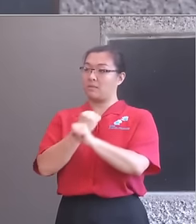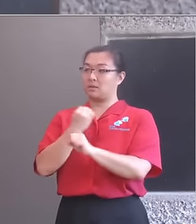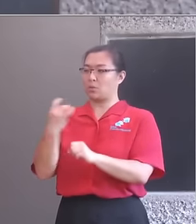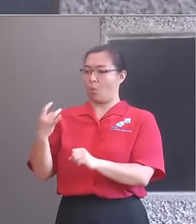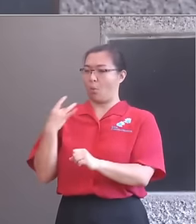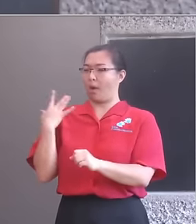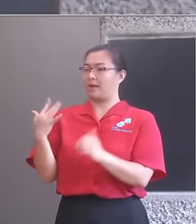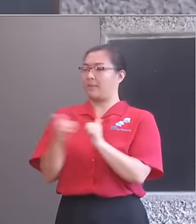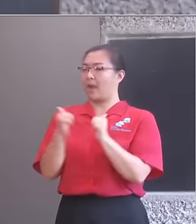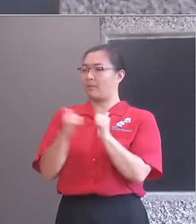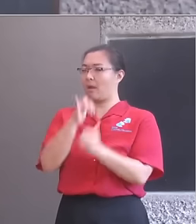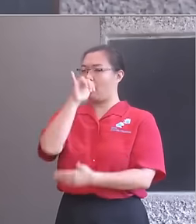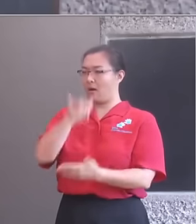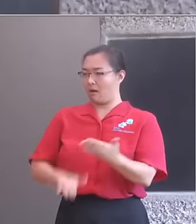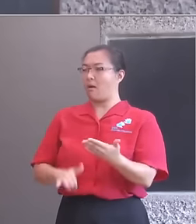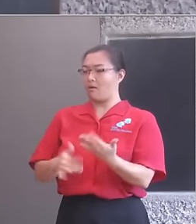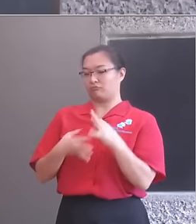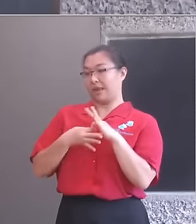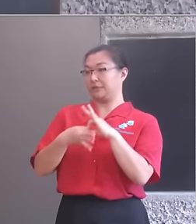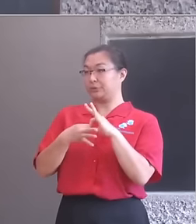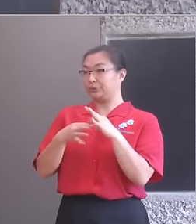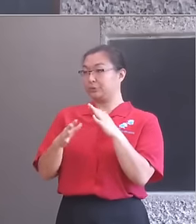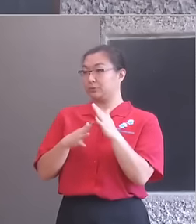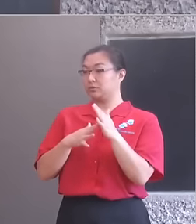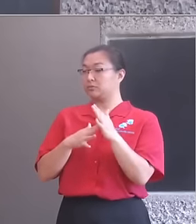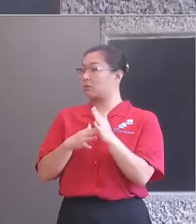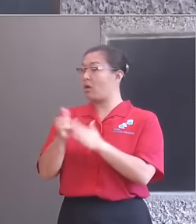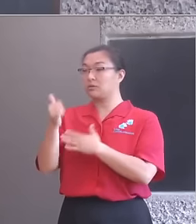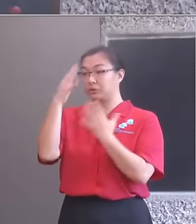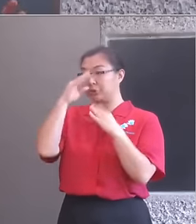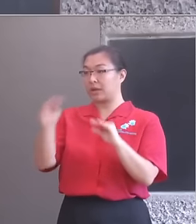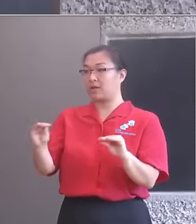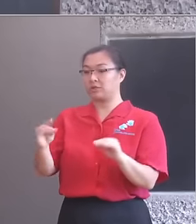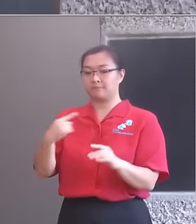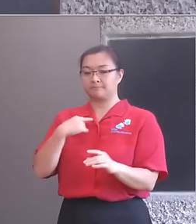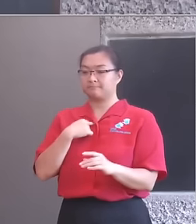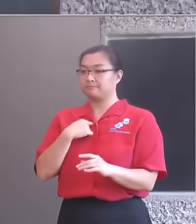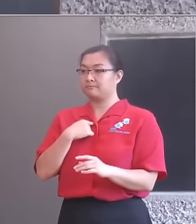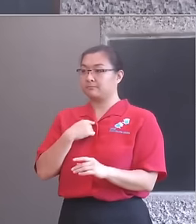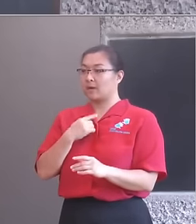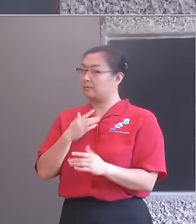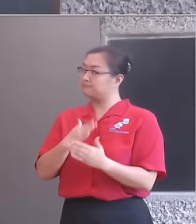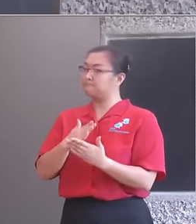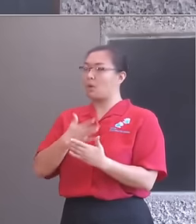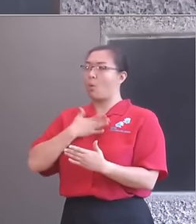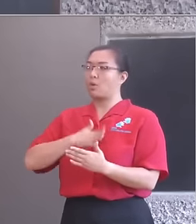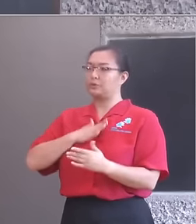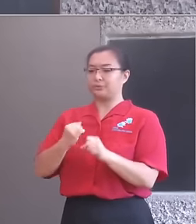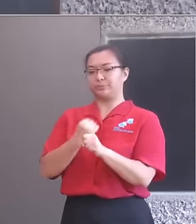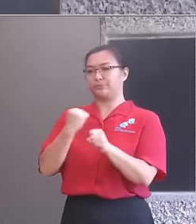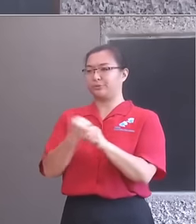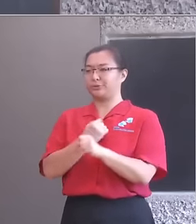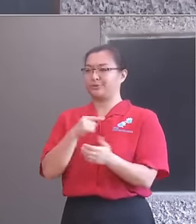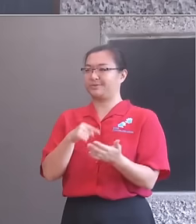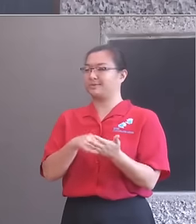more than half a century. I deliberately wanted to do a white paper in homage to Jenny Lee, the first arts minister appointed